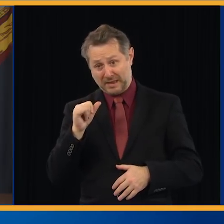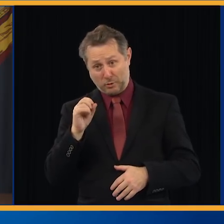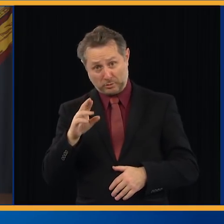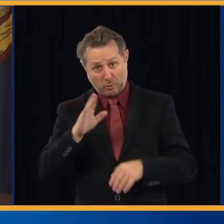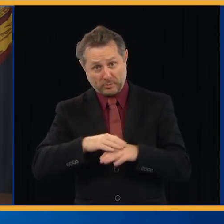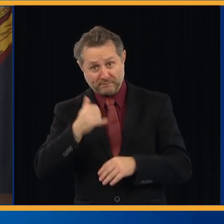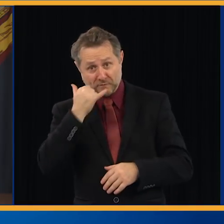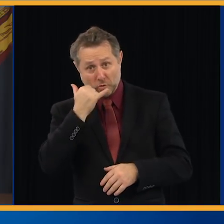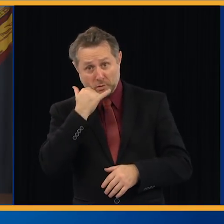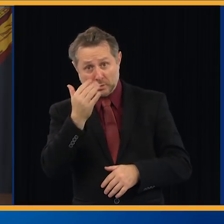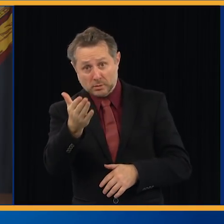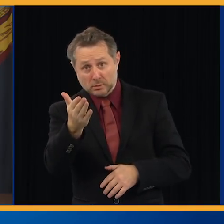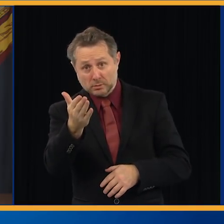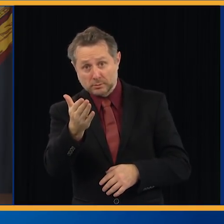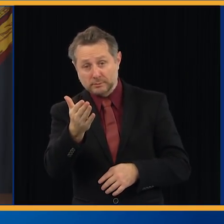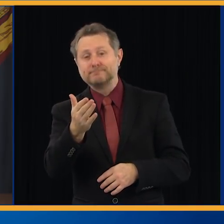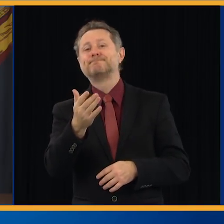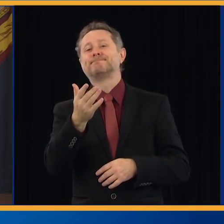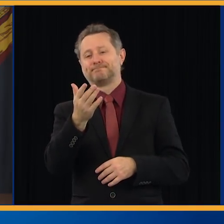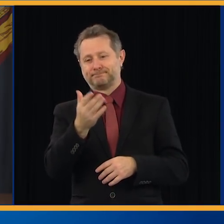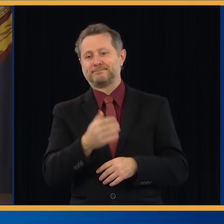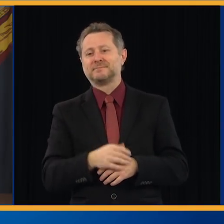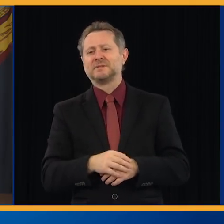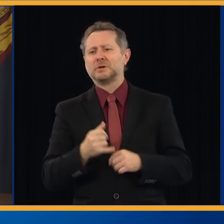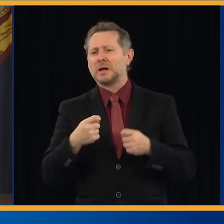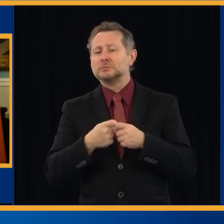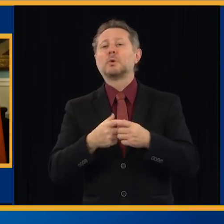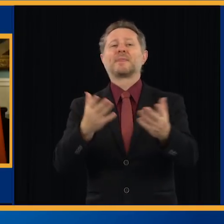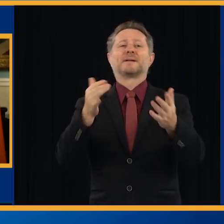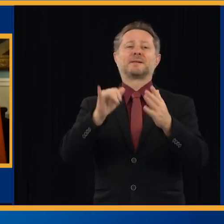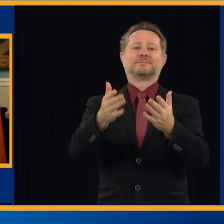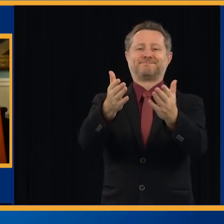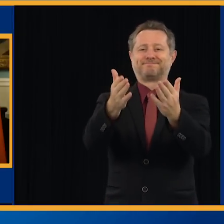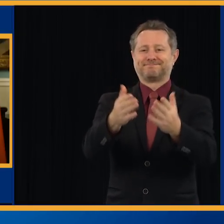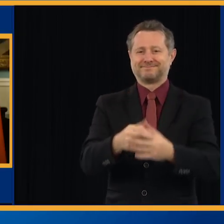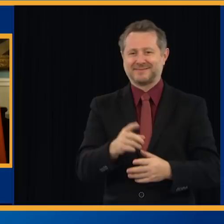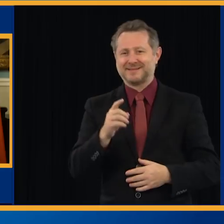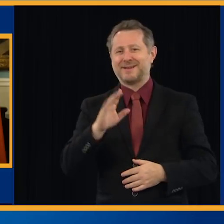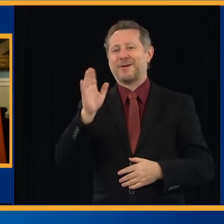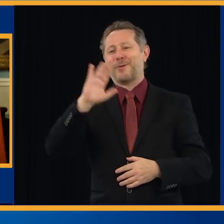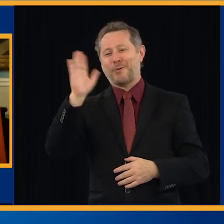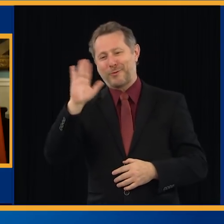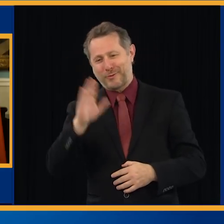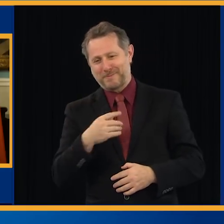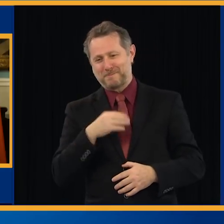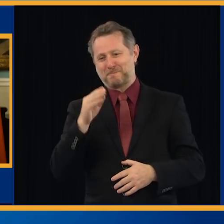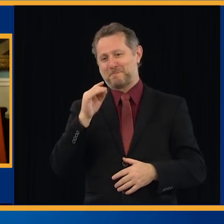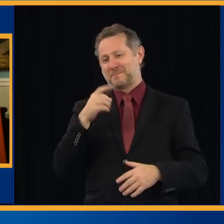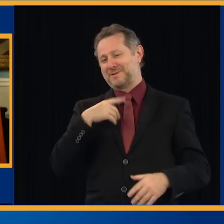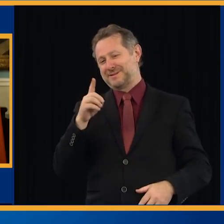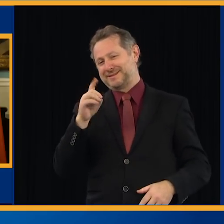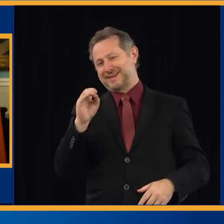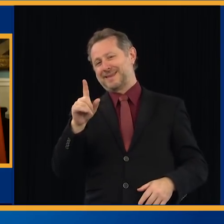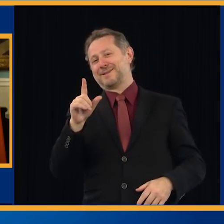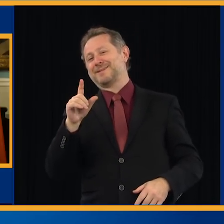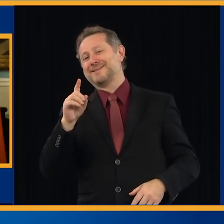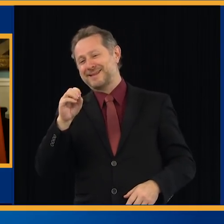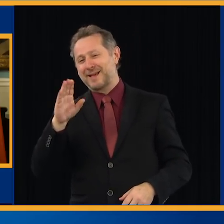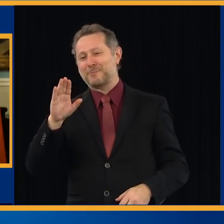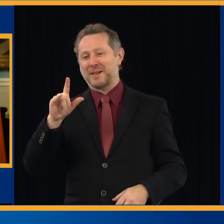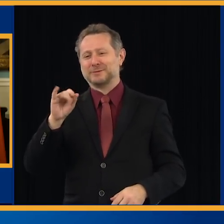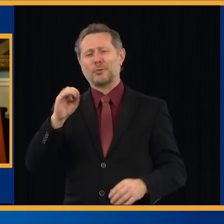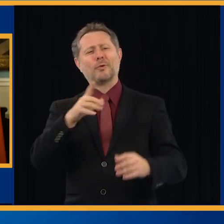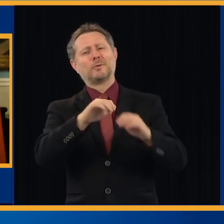for some electronic means. There he is. Mayor Bill de Blasio. Welcome to Albany.